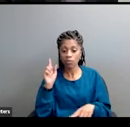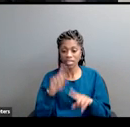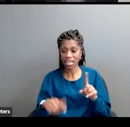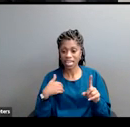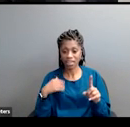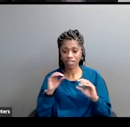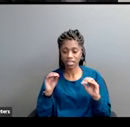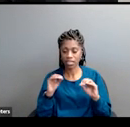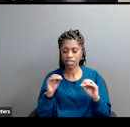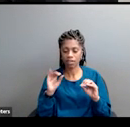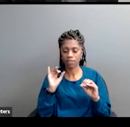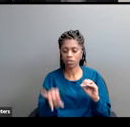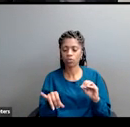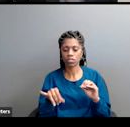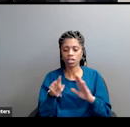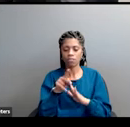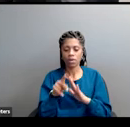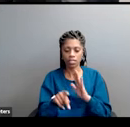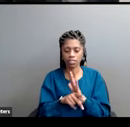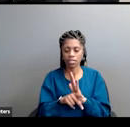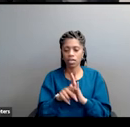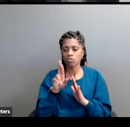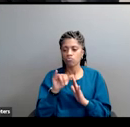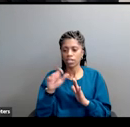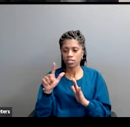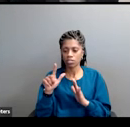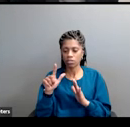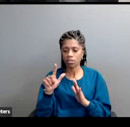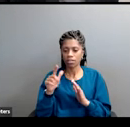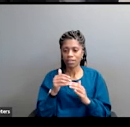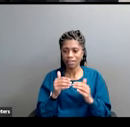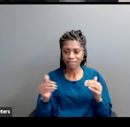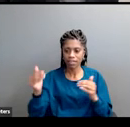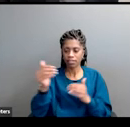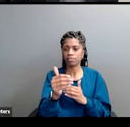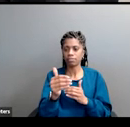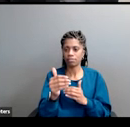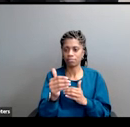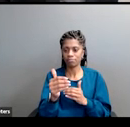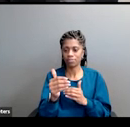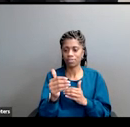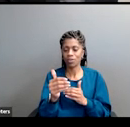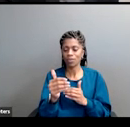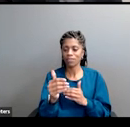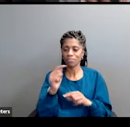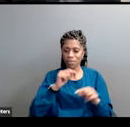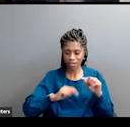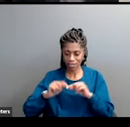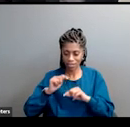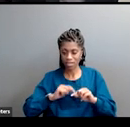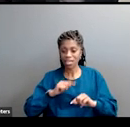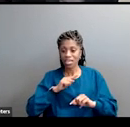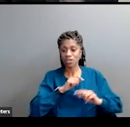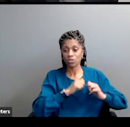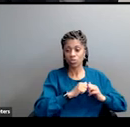unless you defeat those who intentionally stoke racial fear and division and